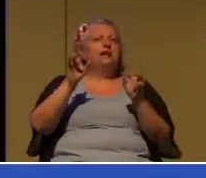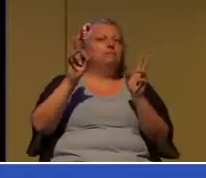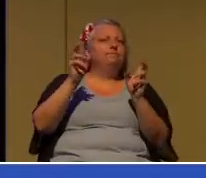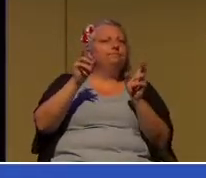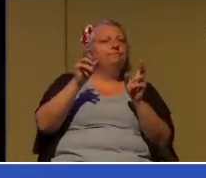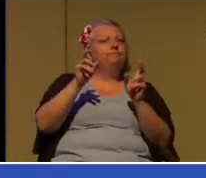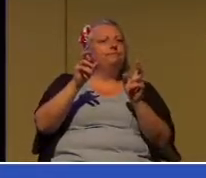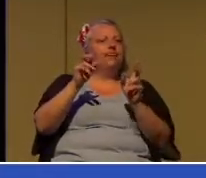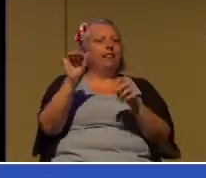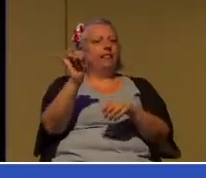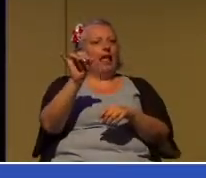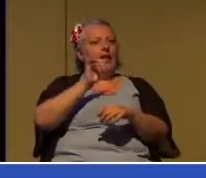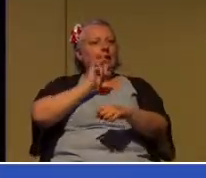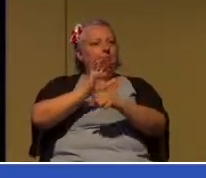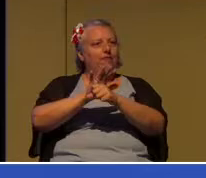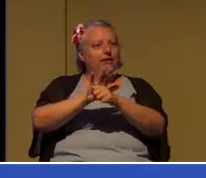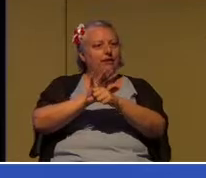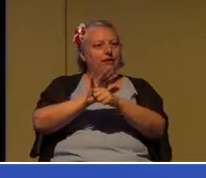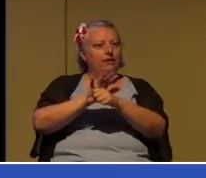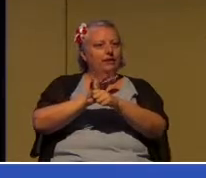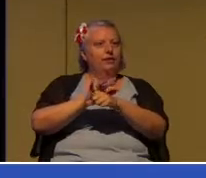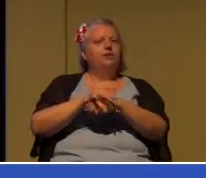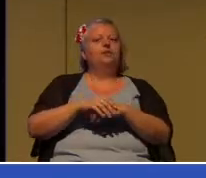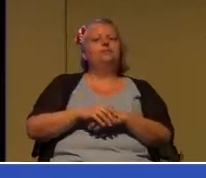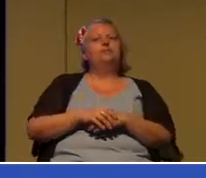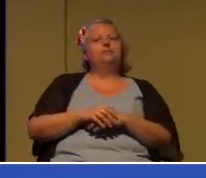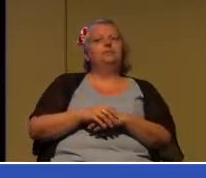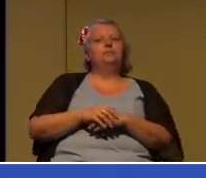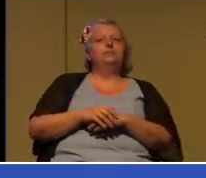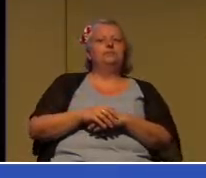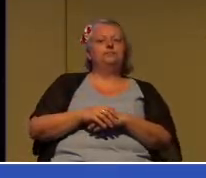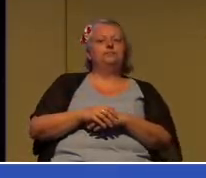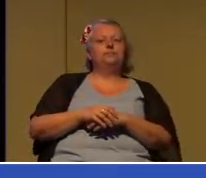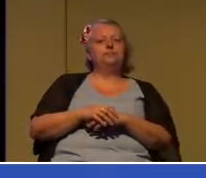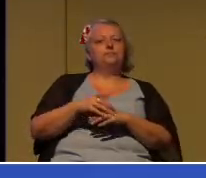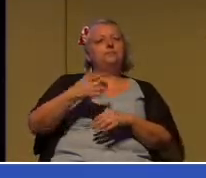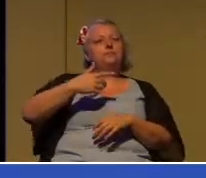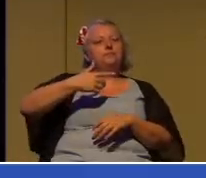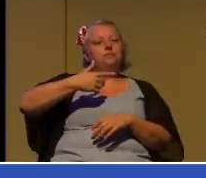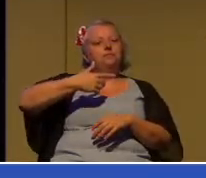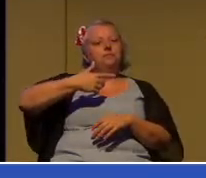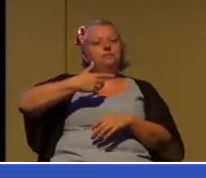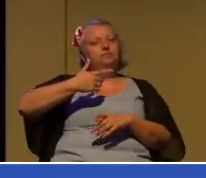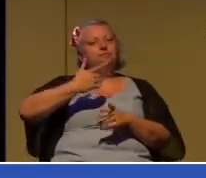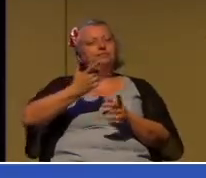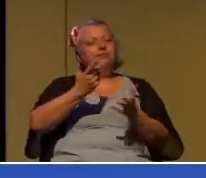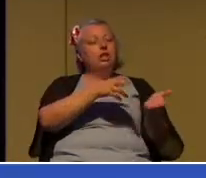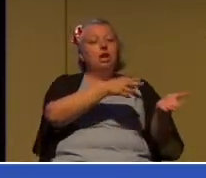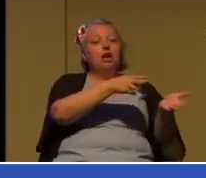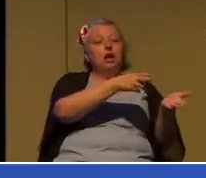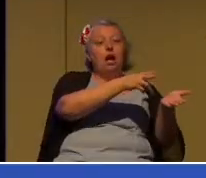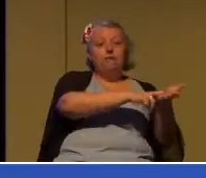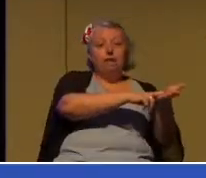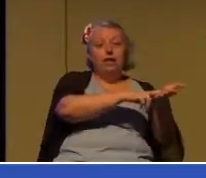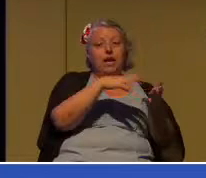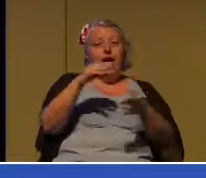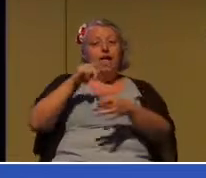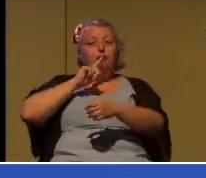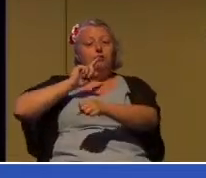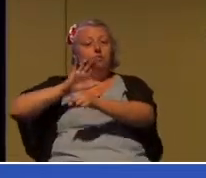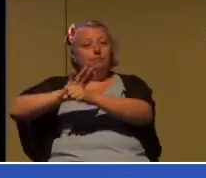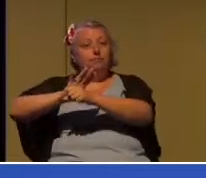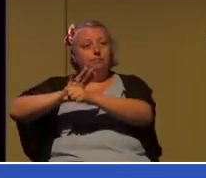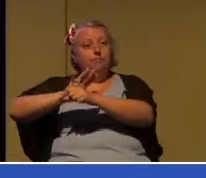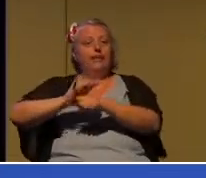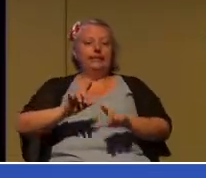God as we make promises to each other. A contract and a covenant are different in the sense that